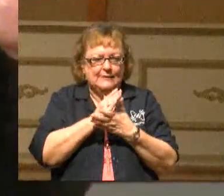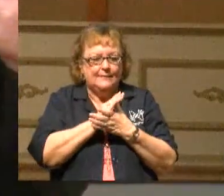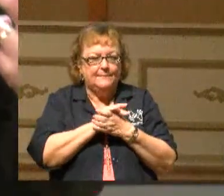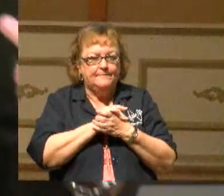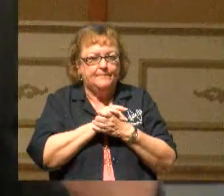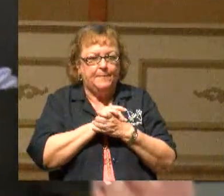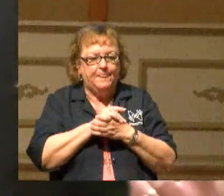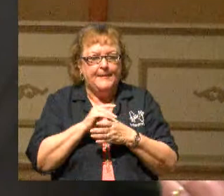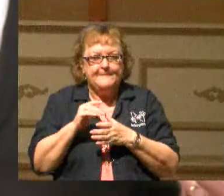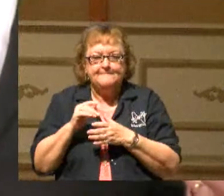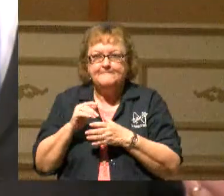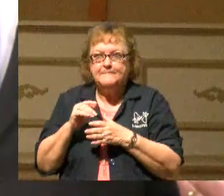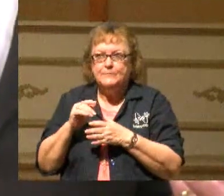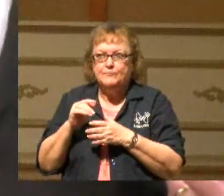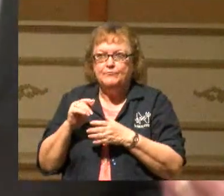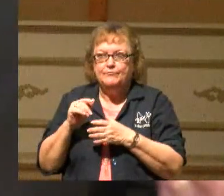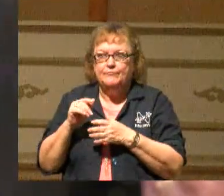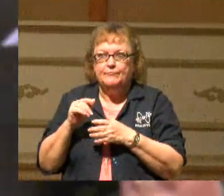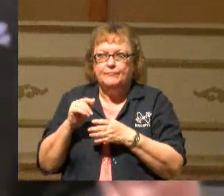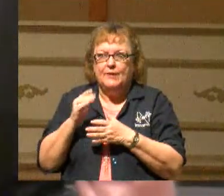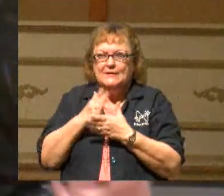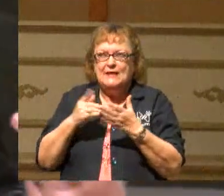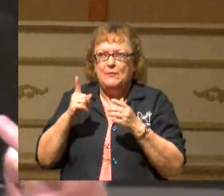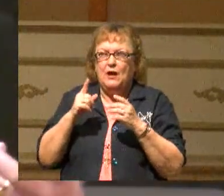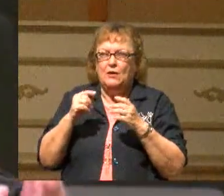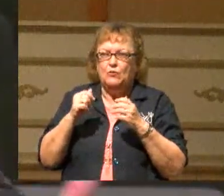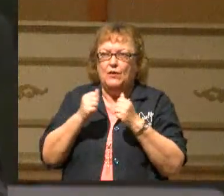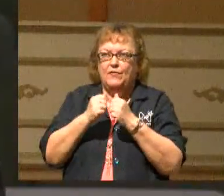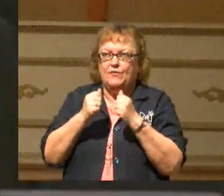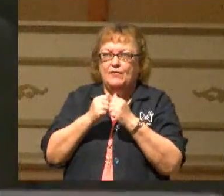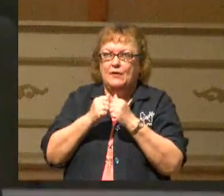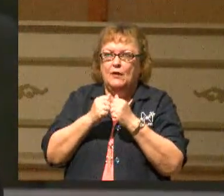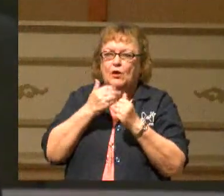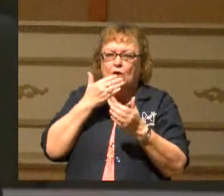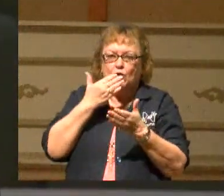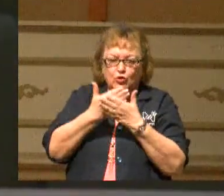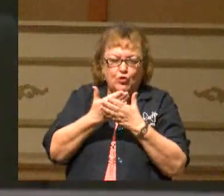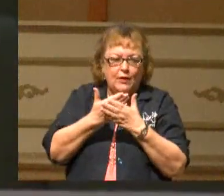good motivations,